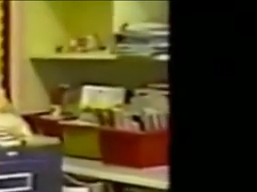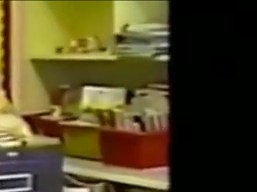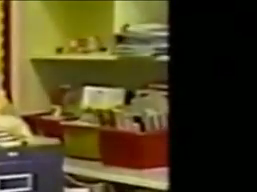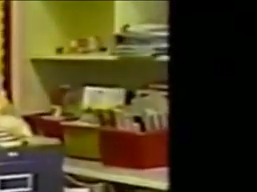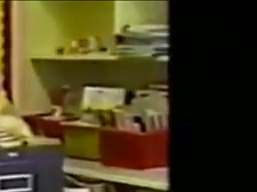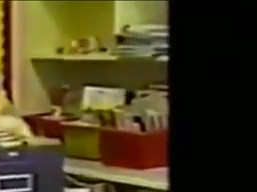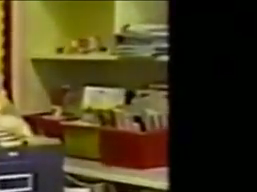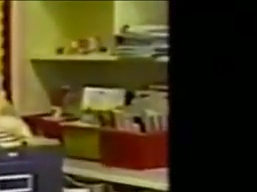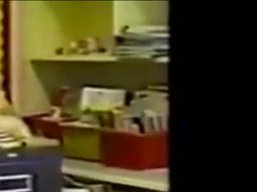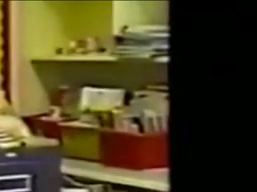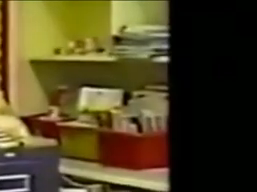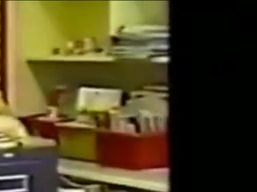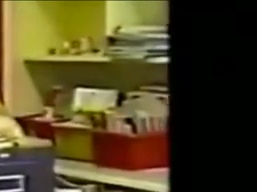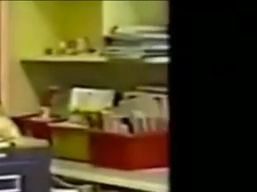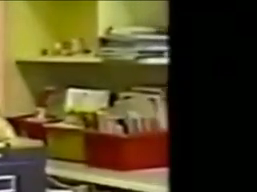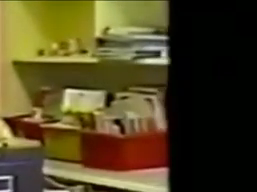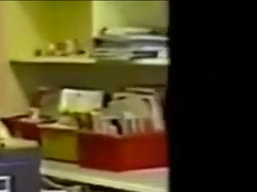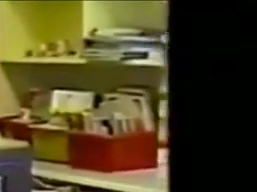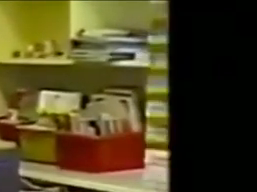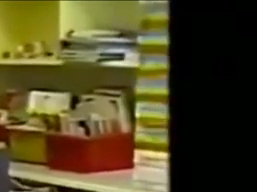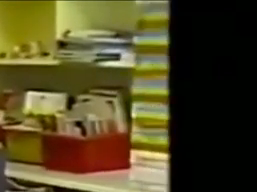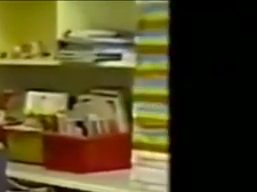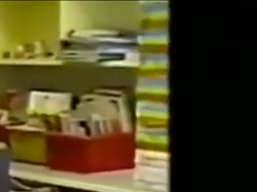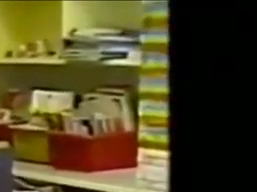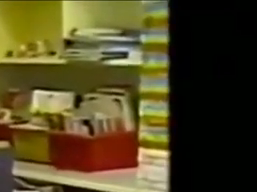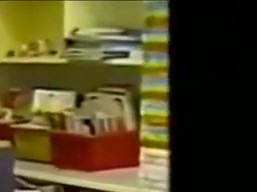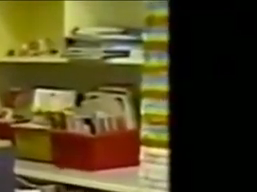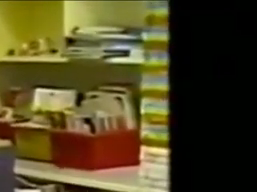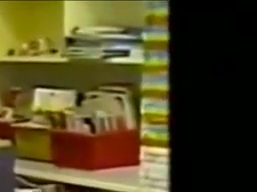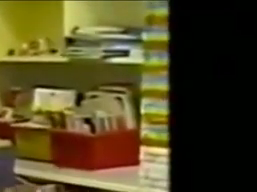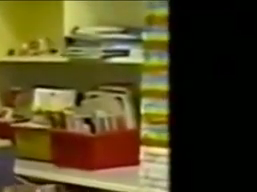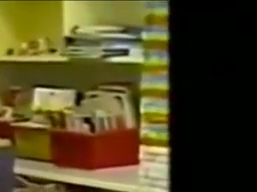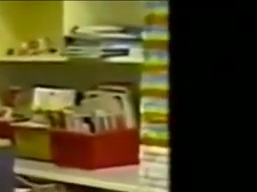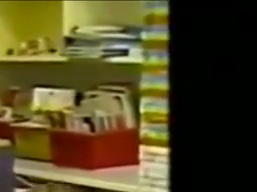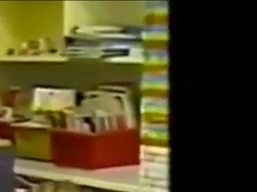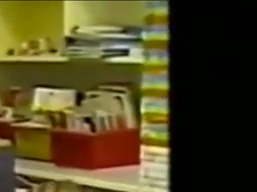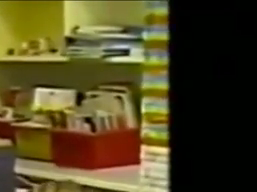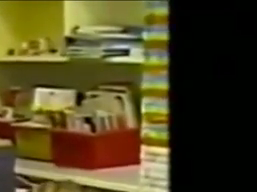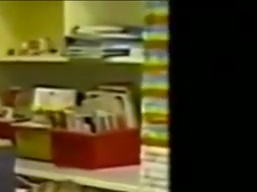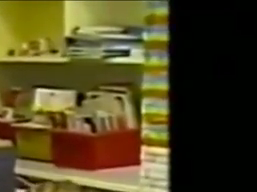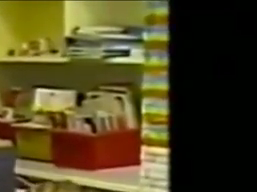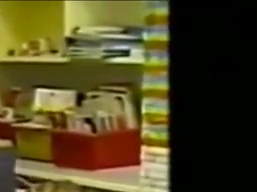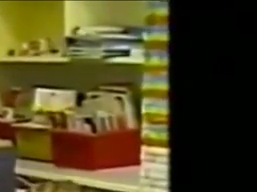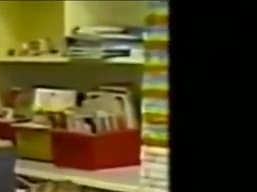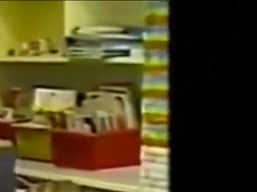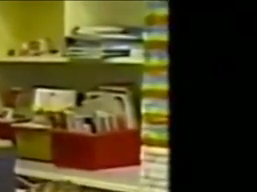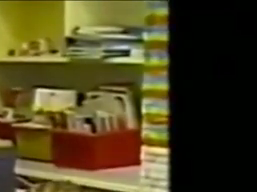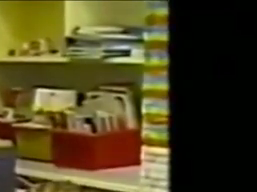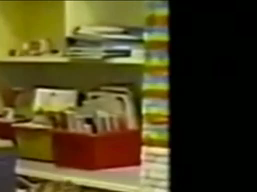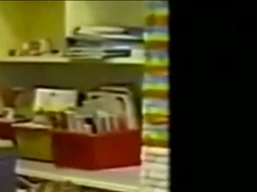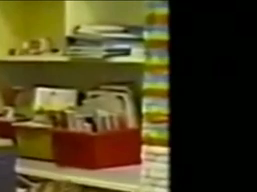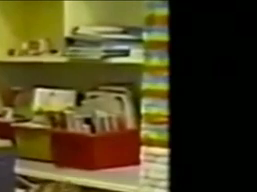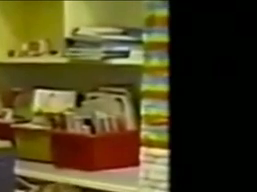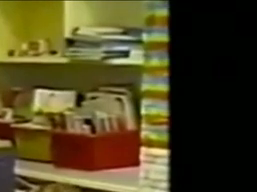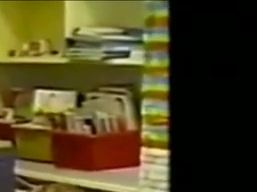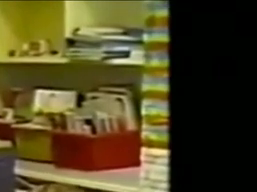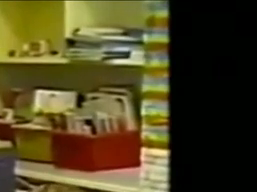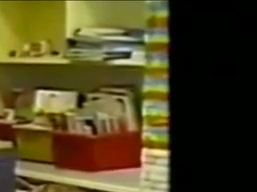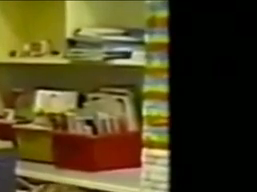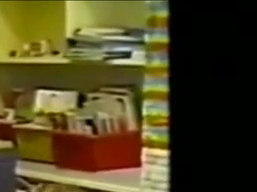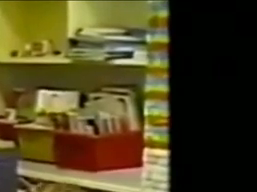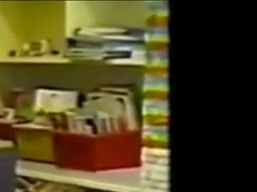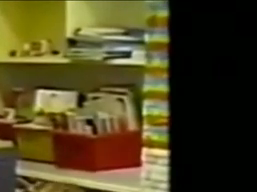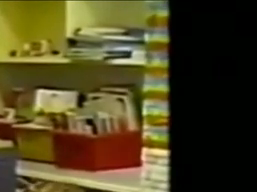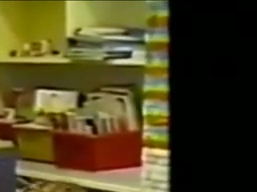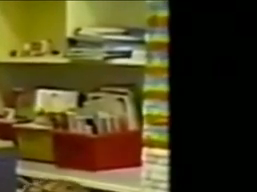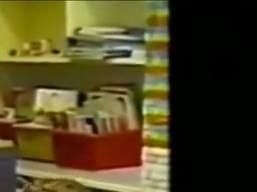No. See, I already added. See, the part with the star is? I finished adding it. you going to publish it now? Do you publish